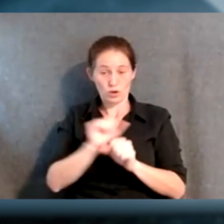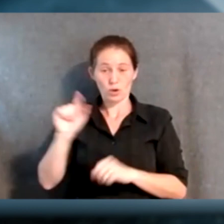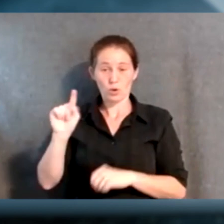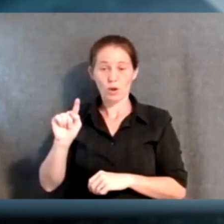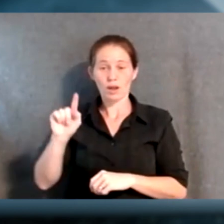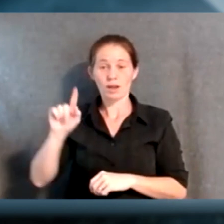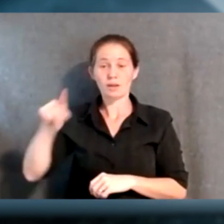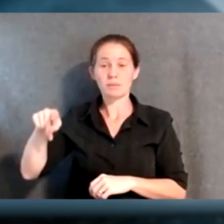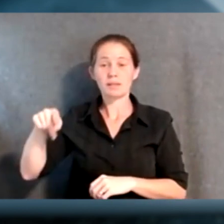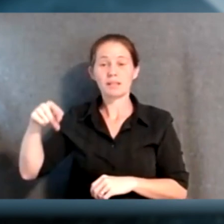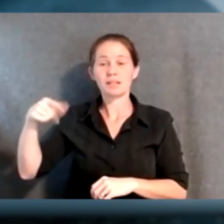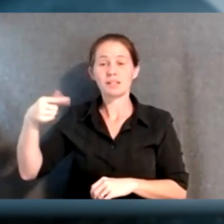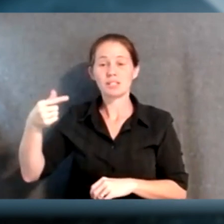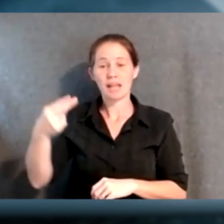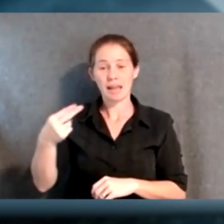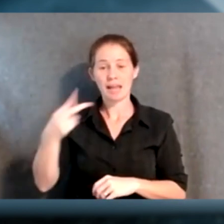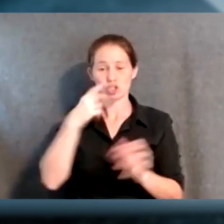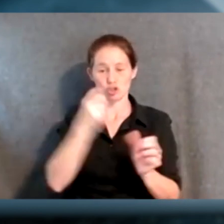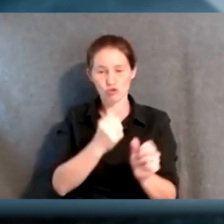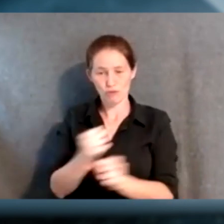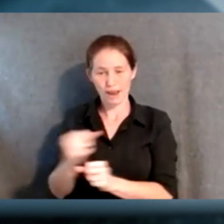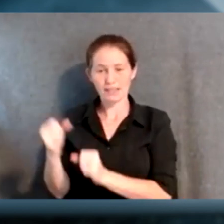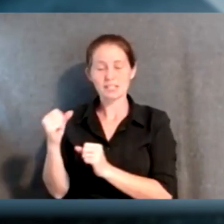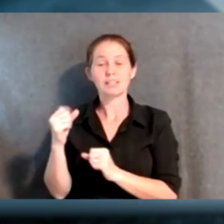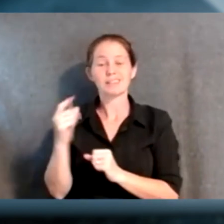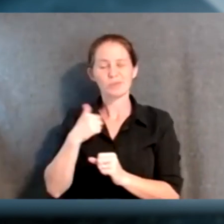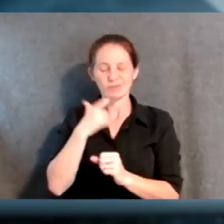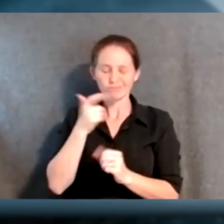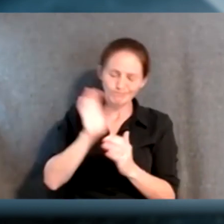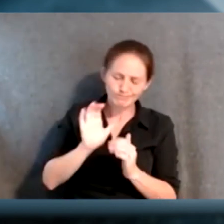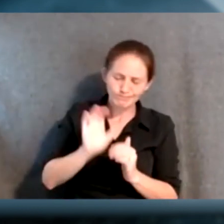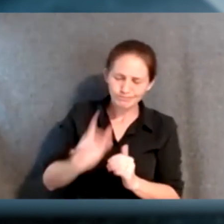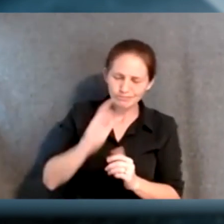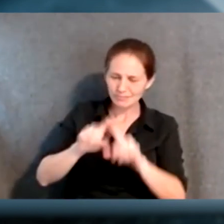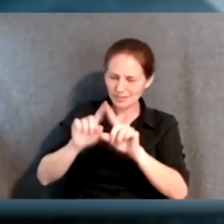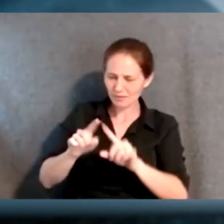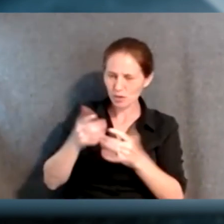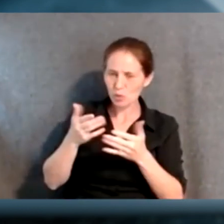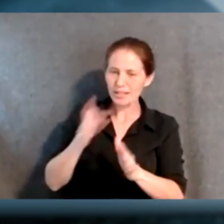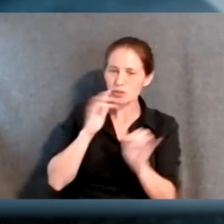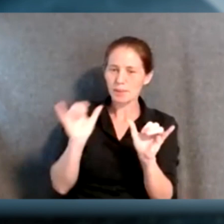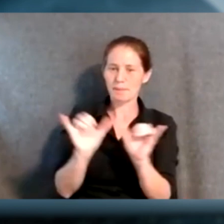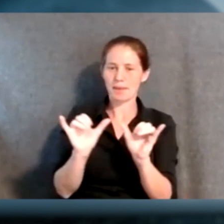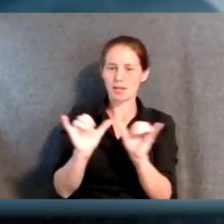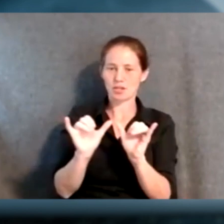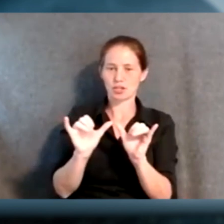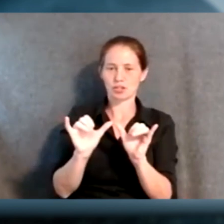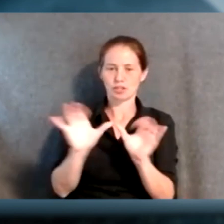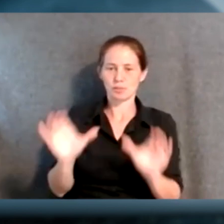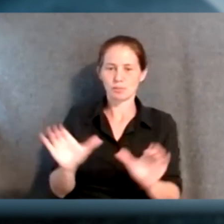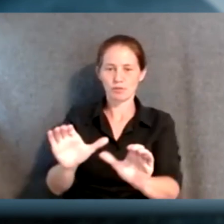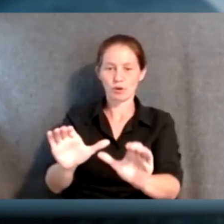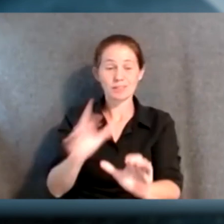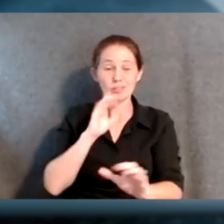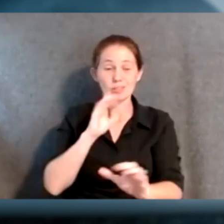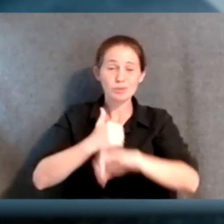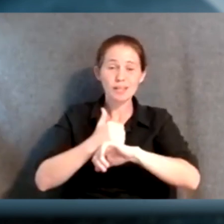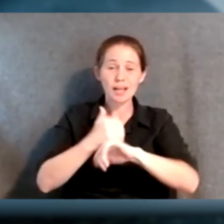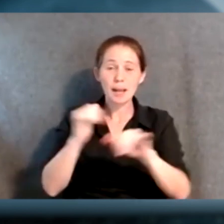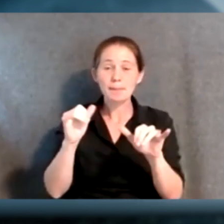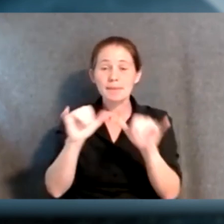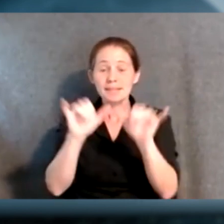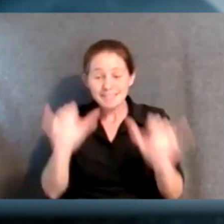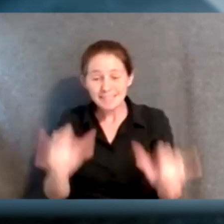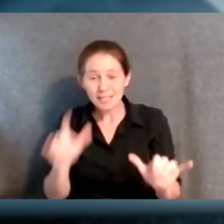strategy, we were looking for different ways in which we could measure performance, really to create a system of accountability,